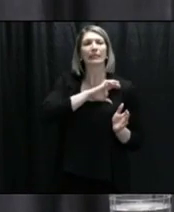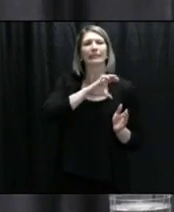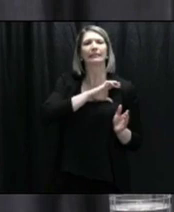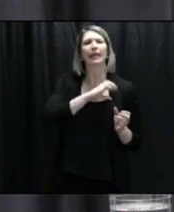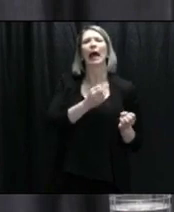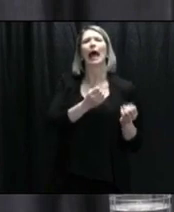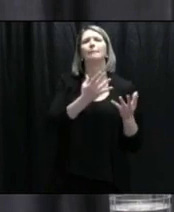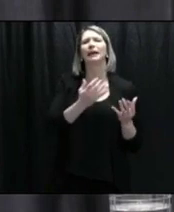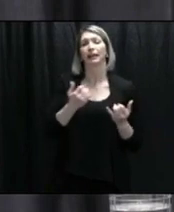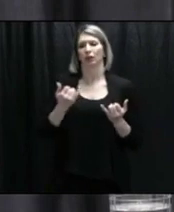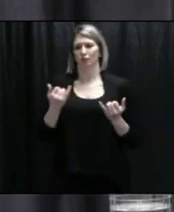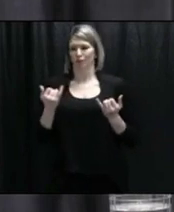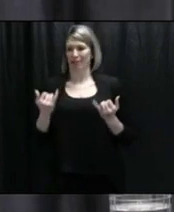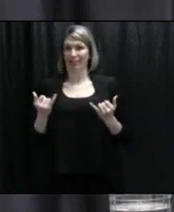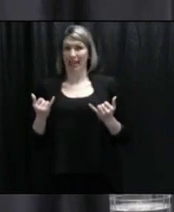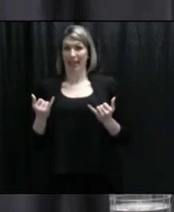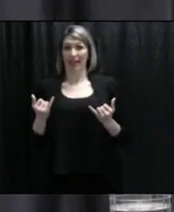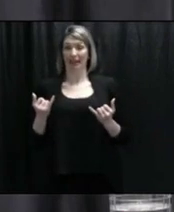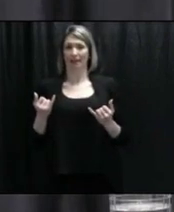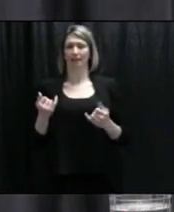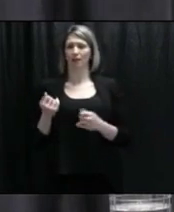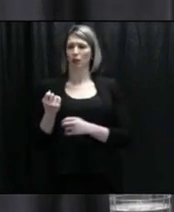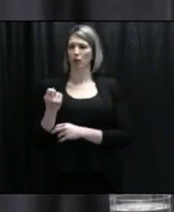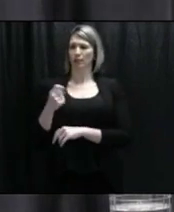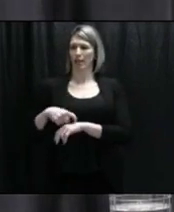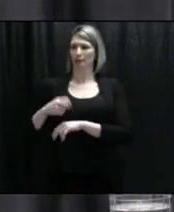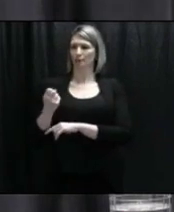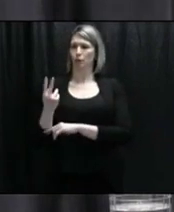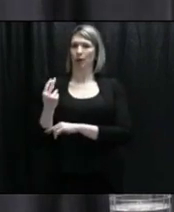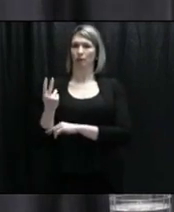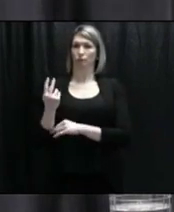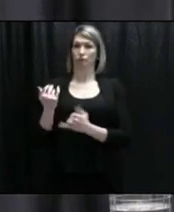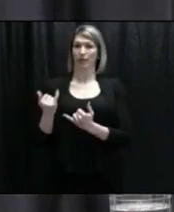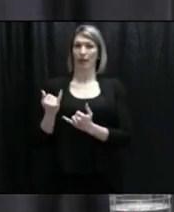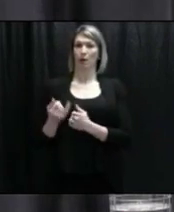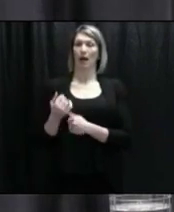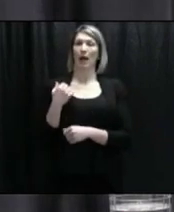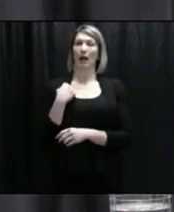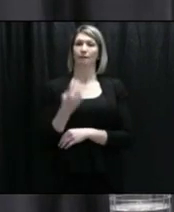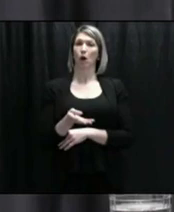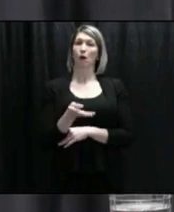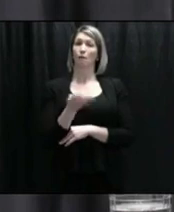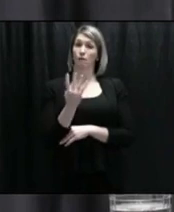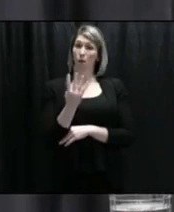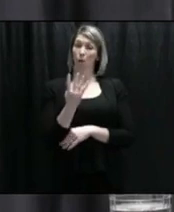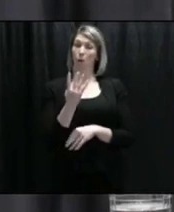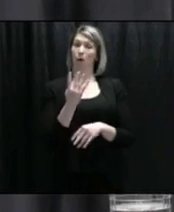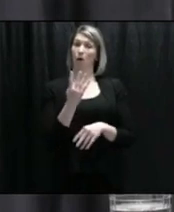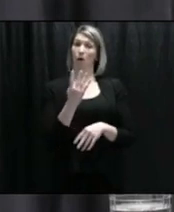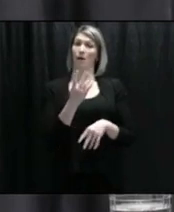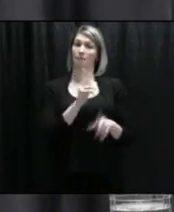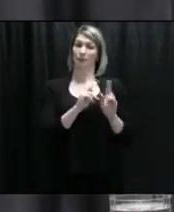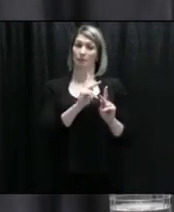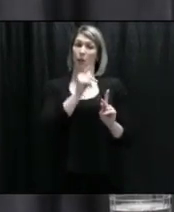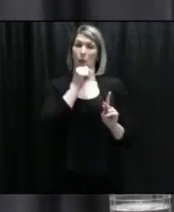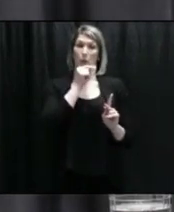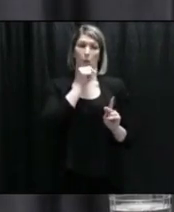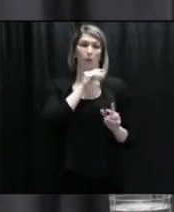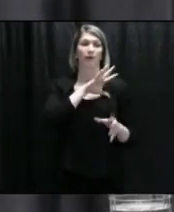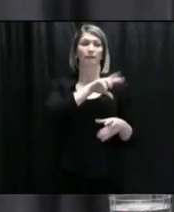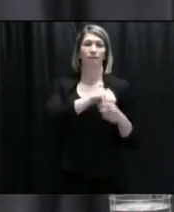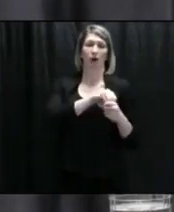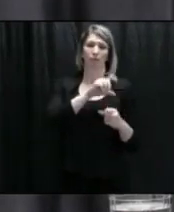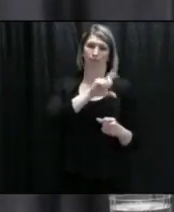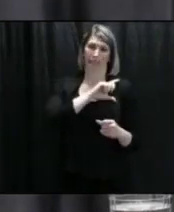12 o'clock yesterday, there were four issues that the RNC were following up on.